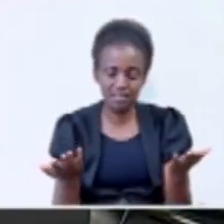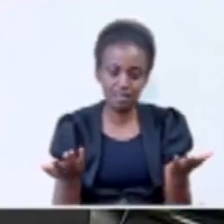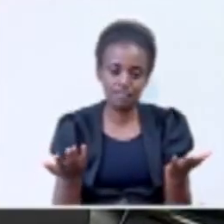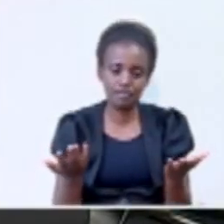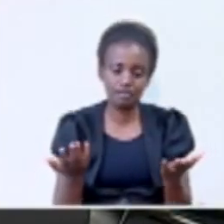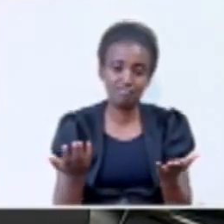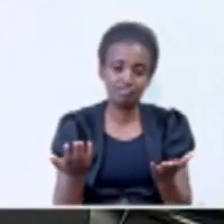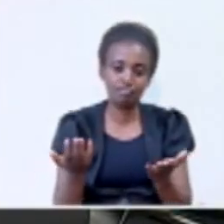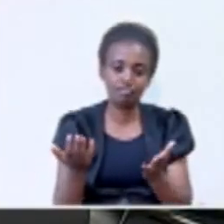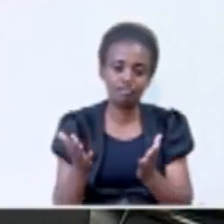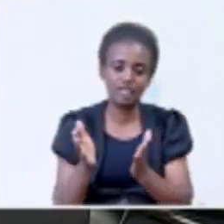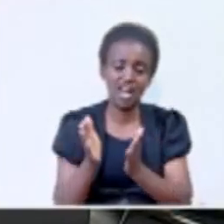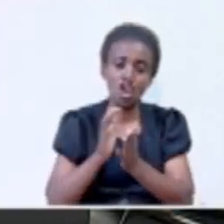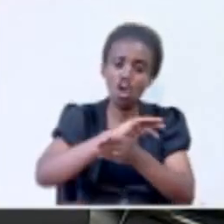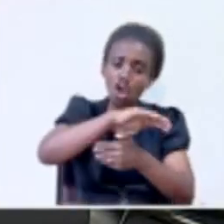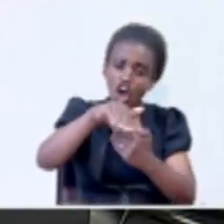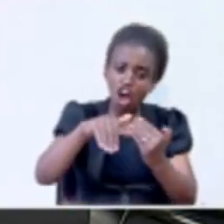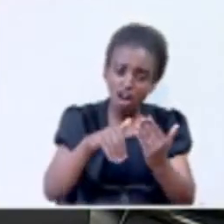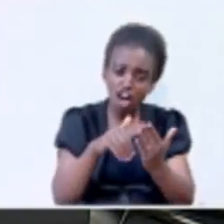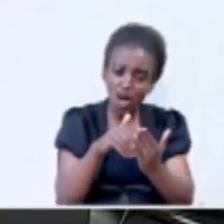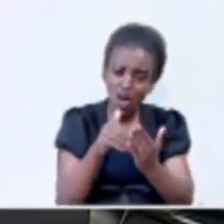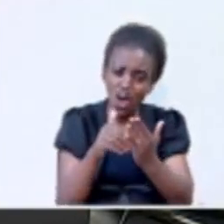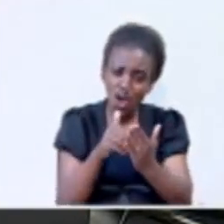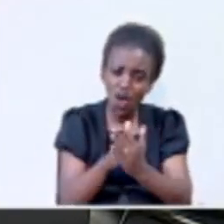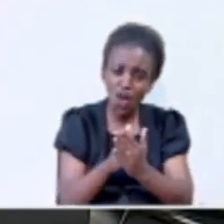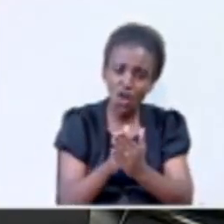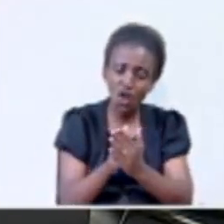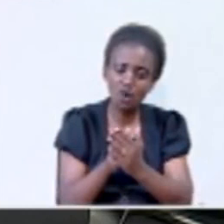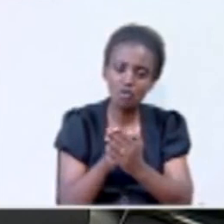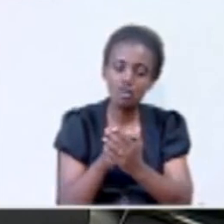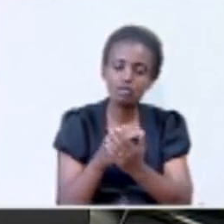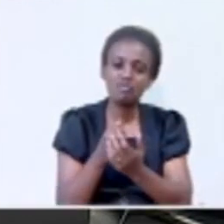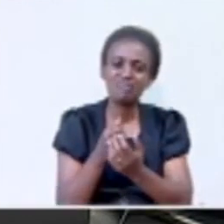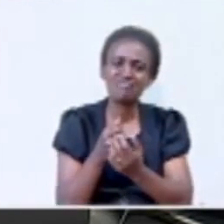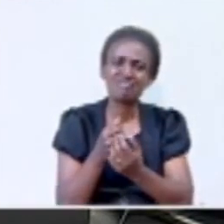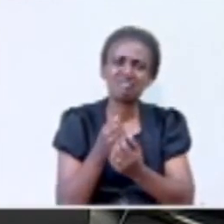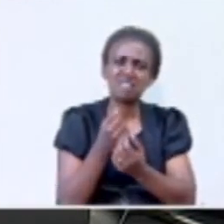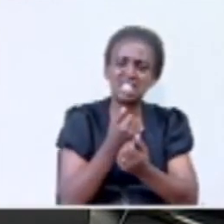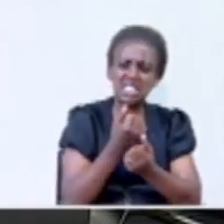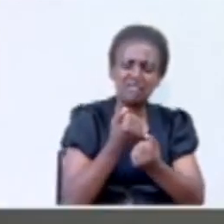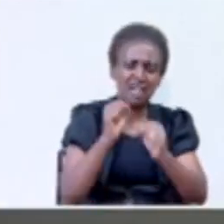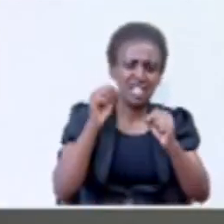And all these survive on myth,